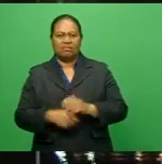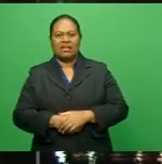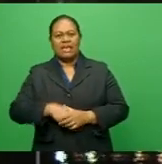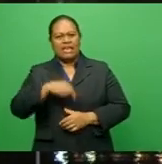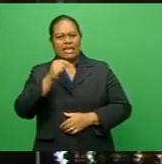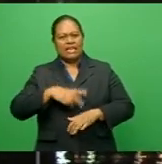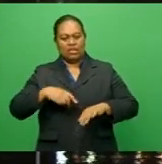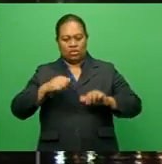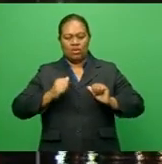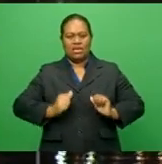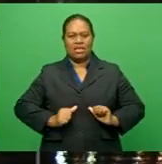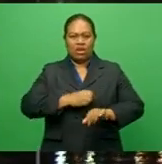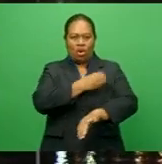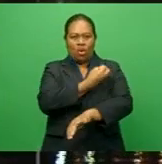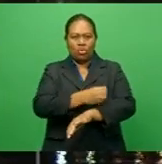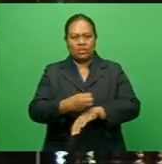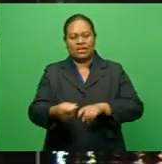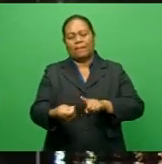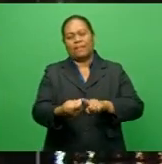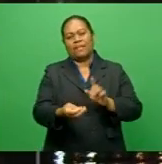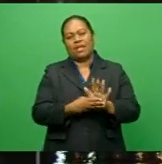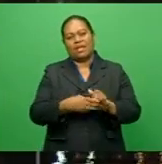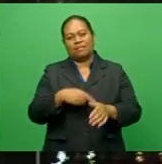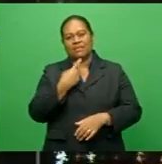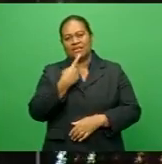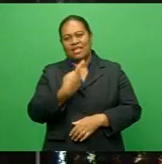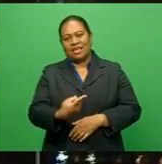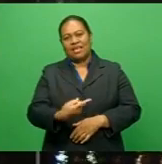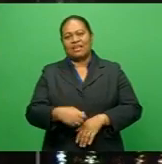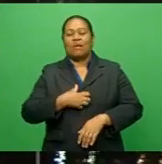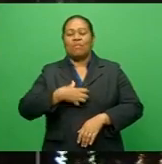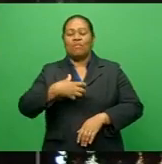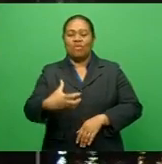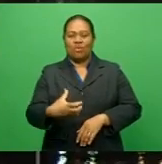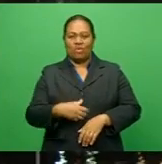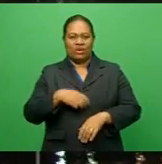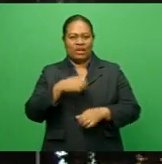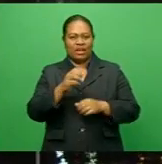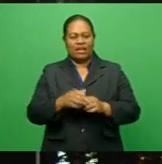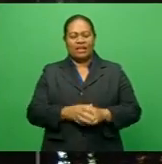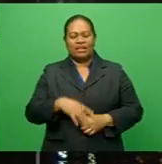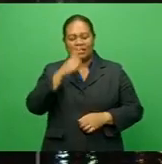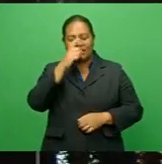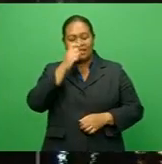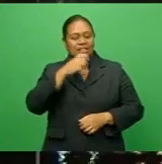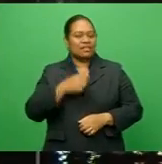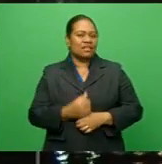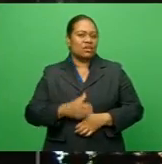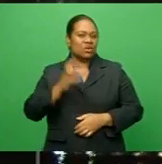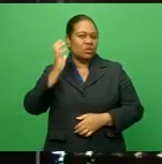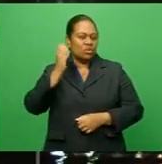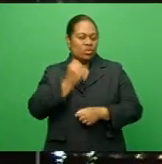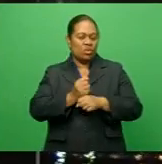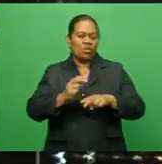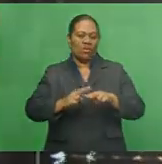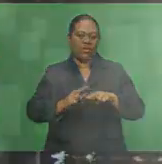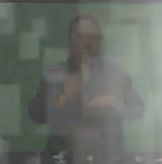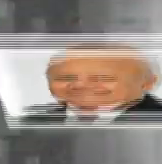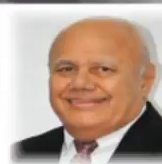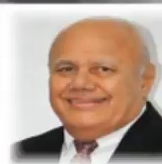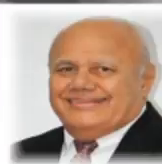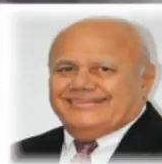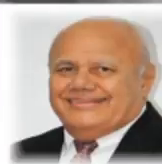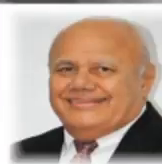to heal oceans, says Prime Minister. For these stories and others, you can tune in daily to our sister radio station, Gold FM, to our poll